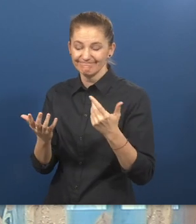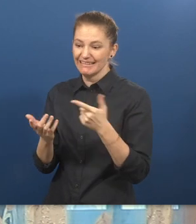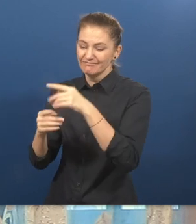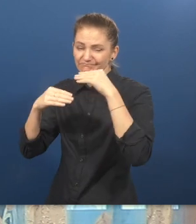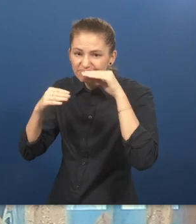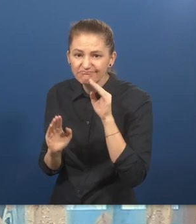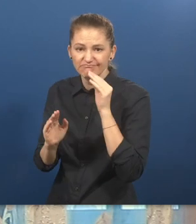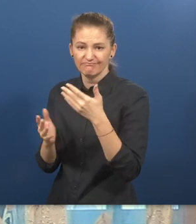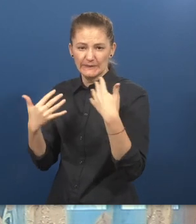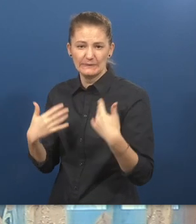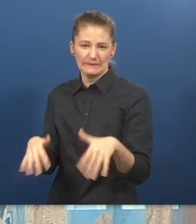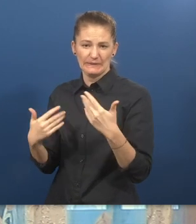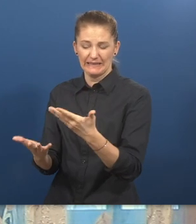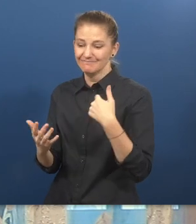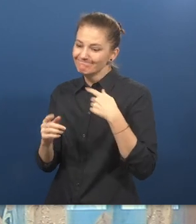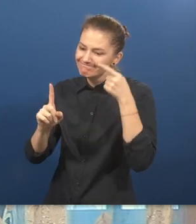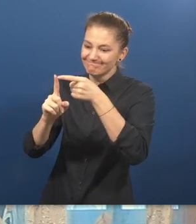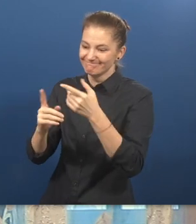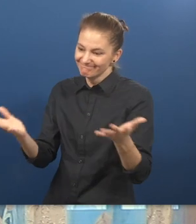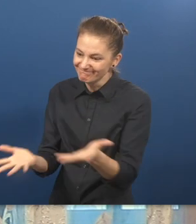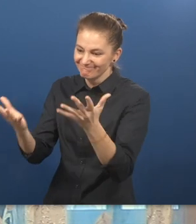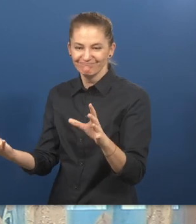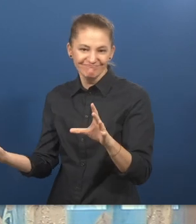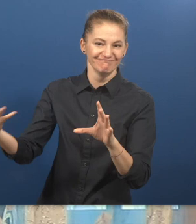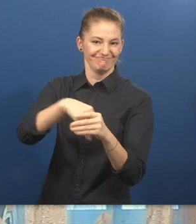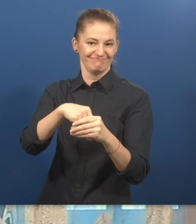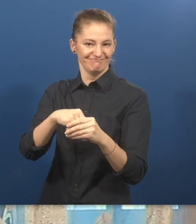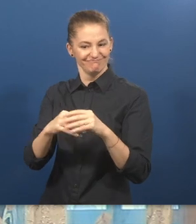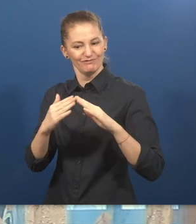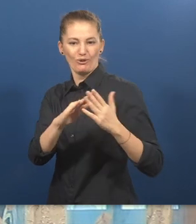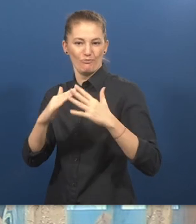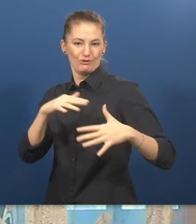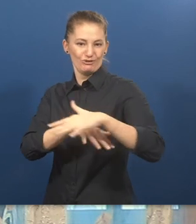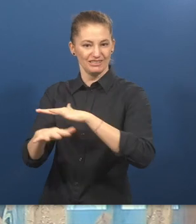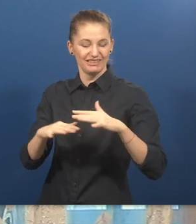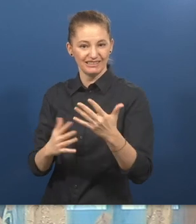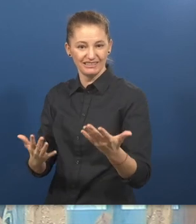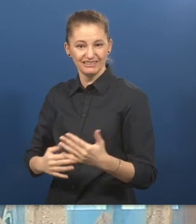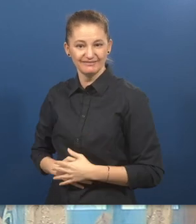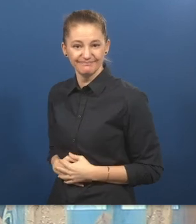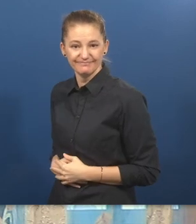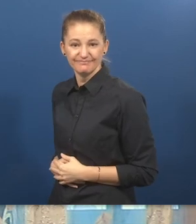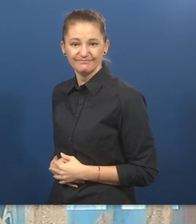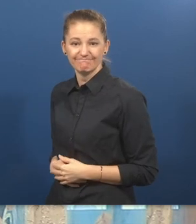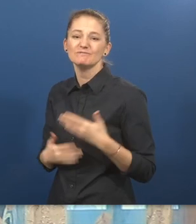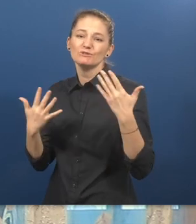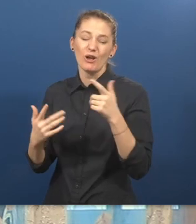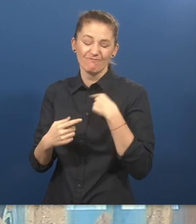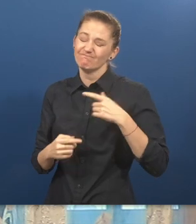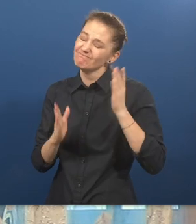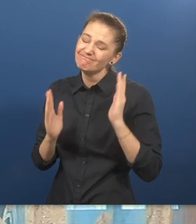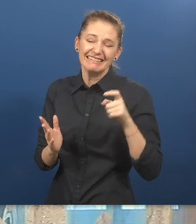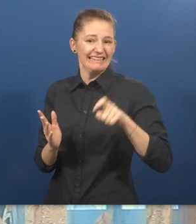train them under this program, relieve them from disappointment and make them an part of their communities.